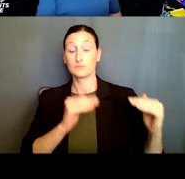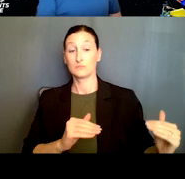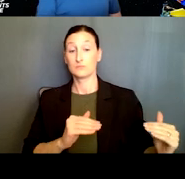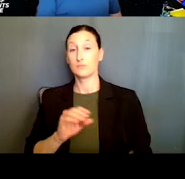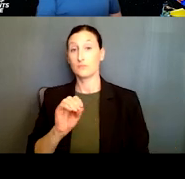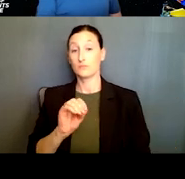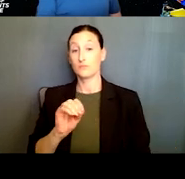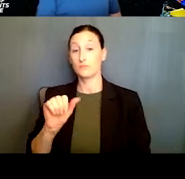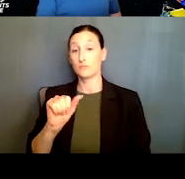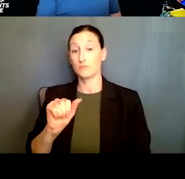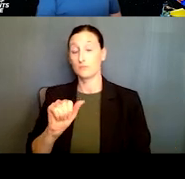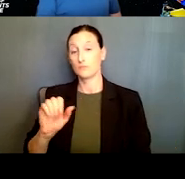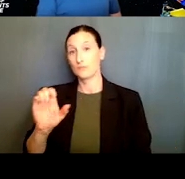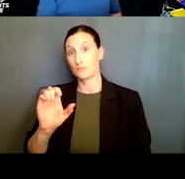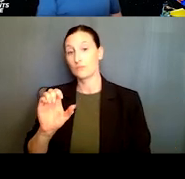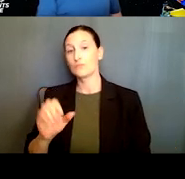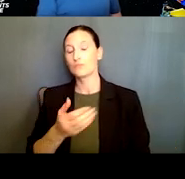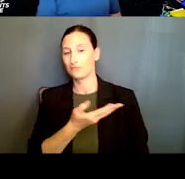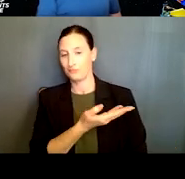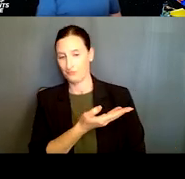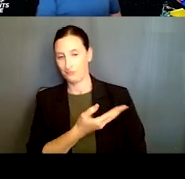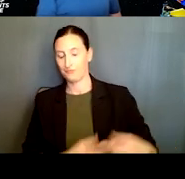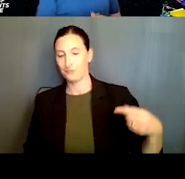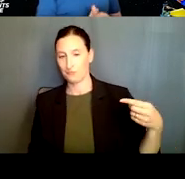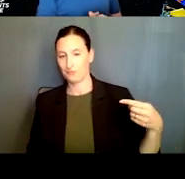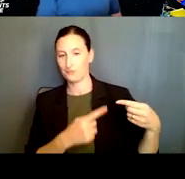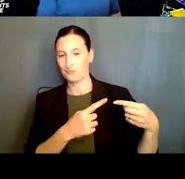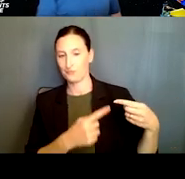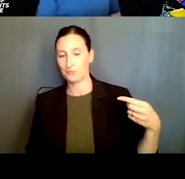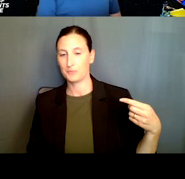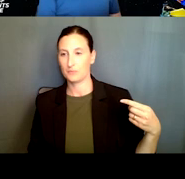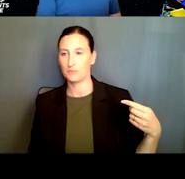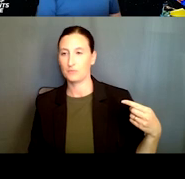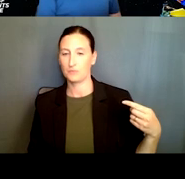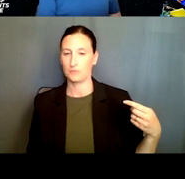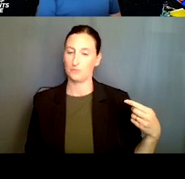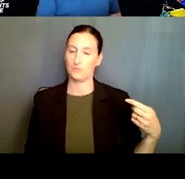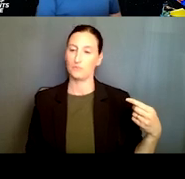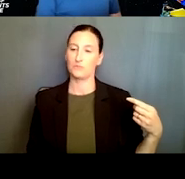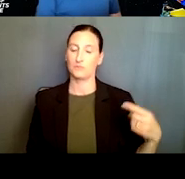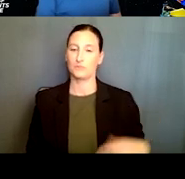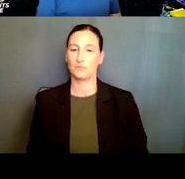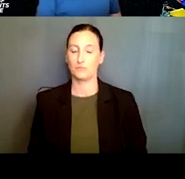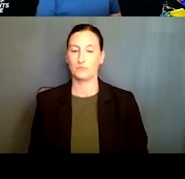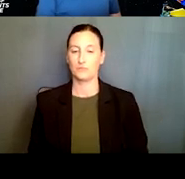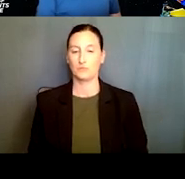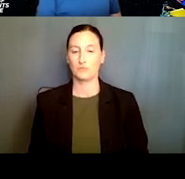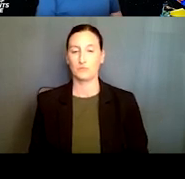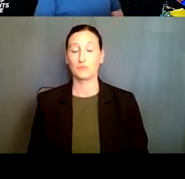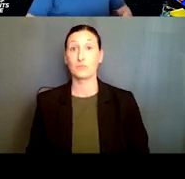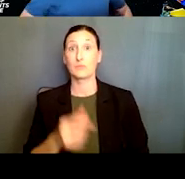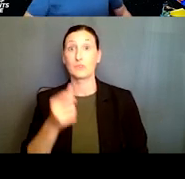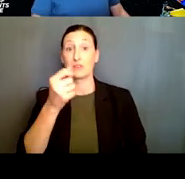finally, in advanced cyber infrastructure, we have OAC core research. This is a